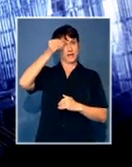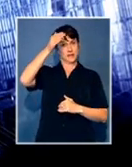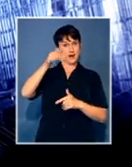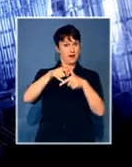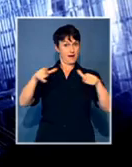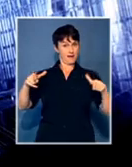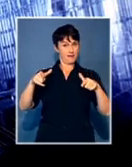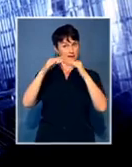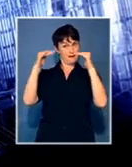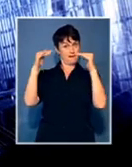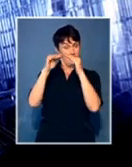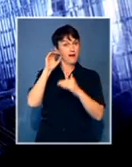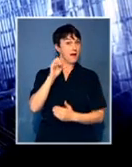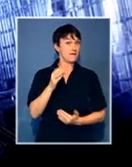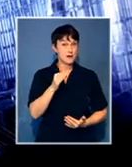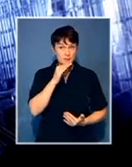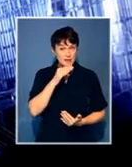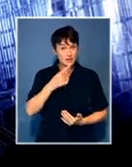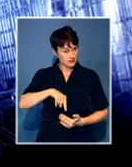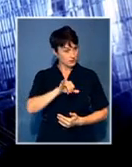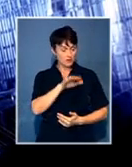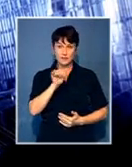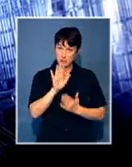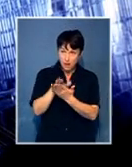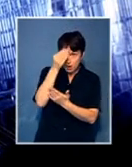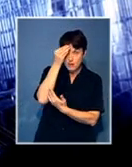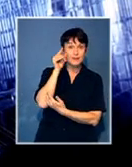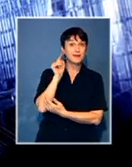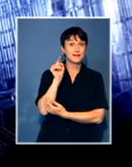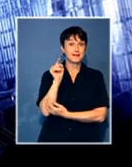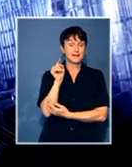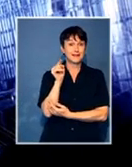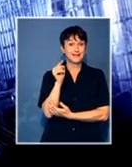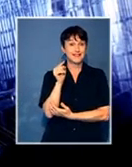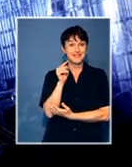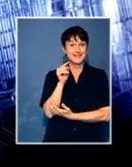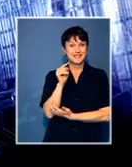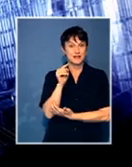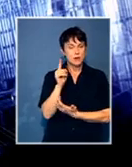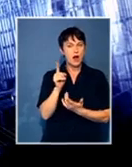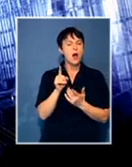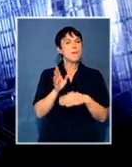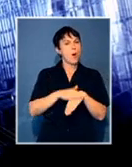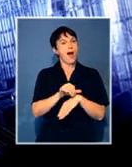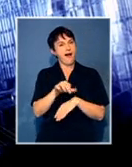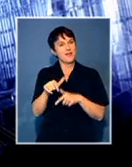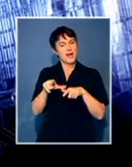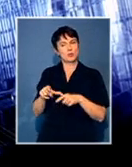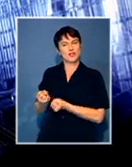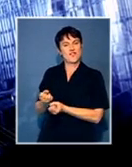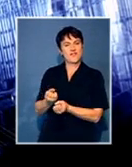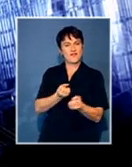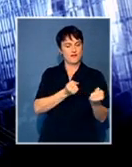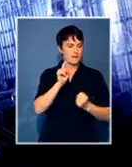of instruction. There is a lot for us to learn as a country in terms of this and as far as extending it to other languages. However,